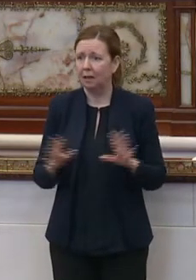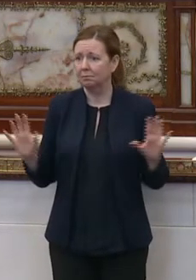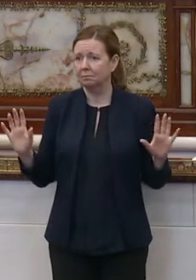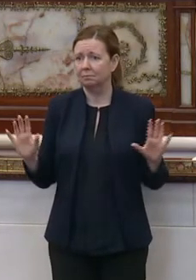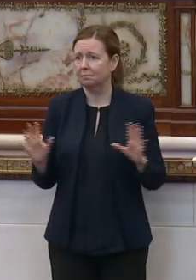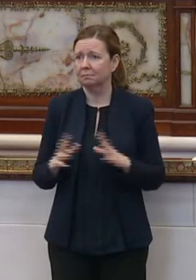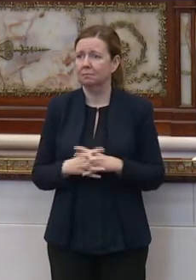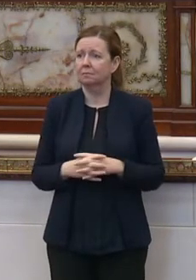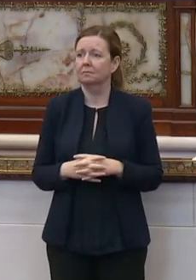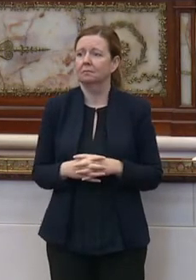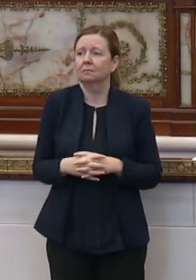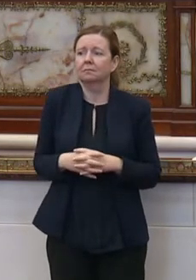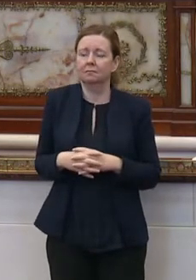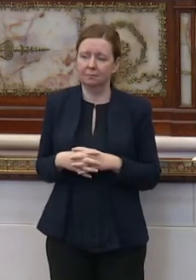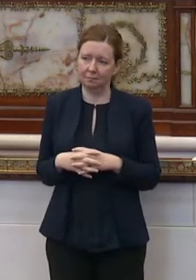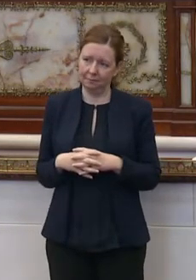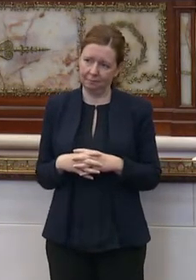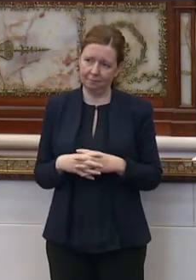was